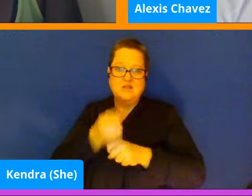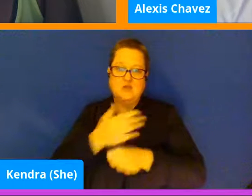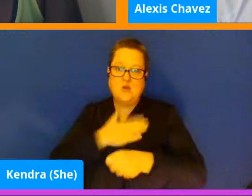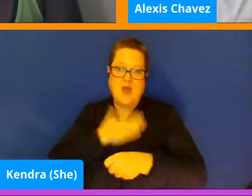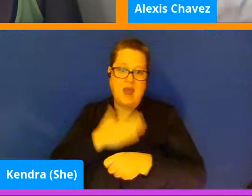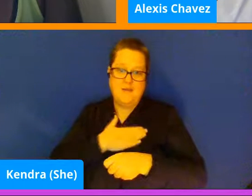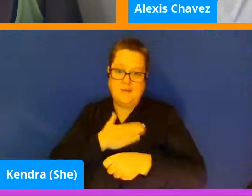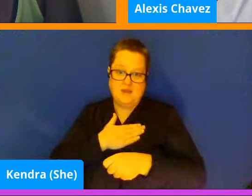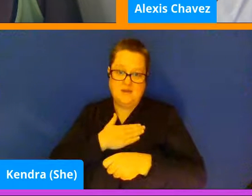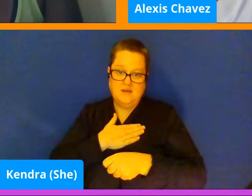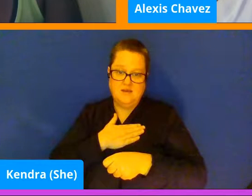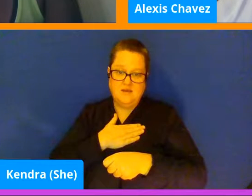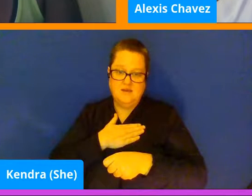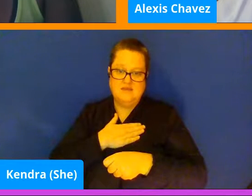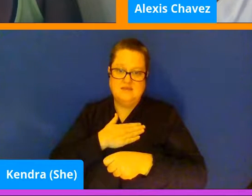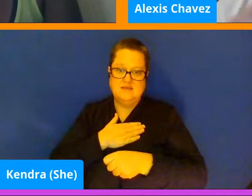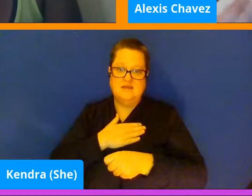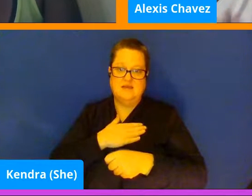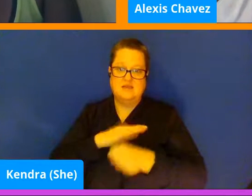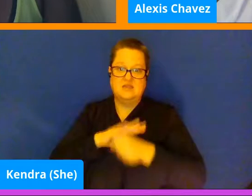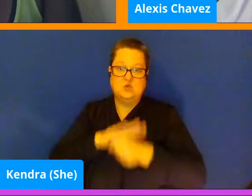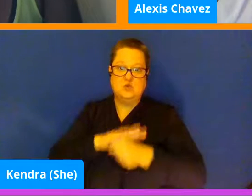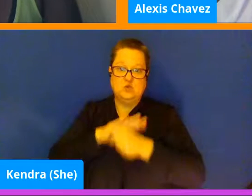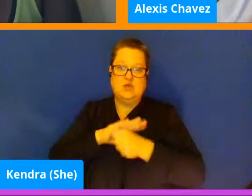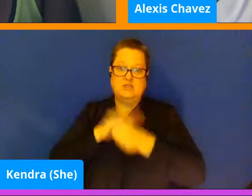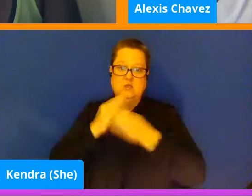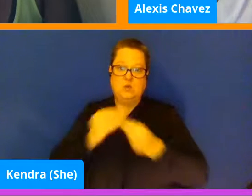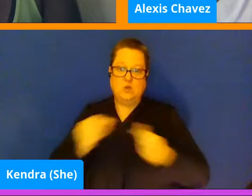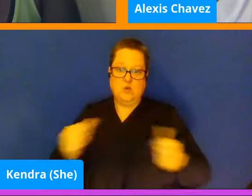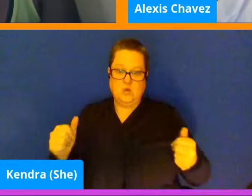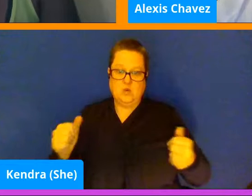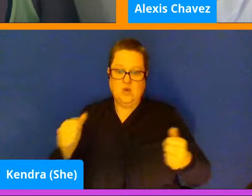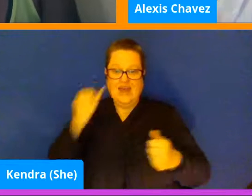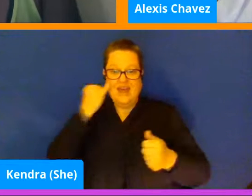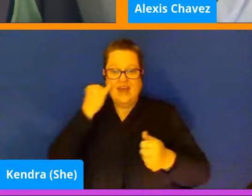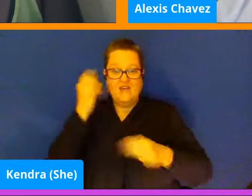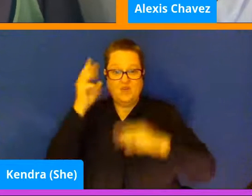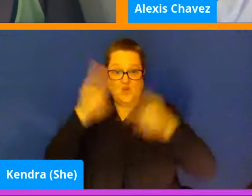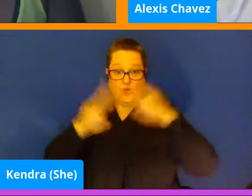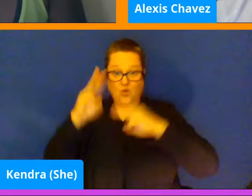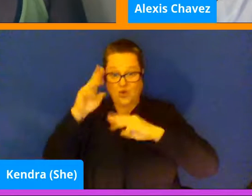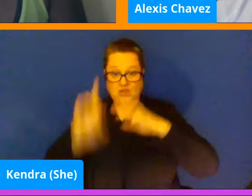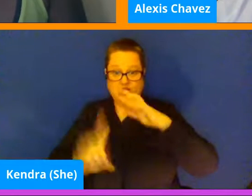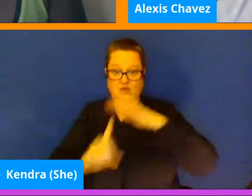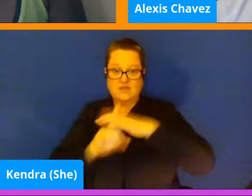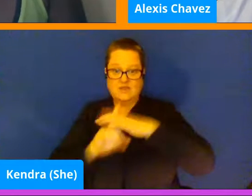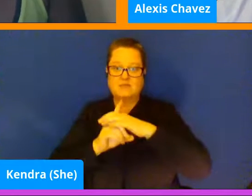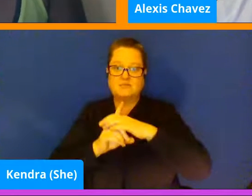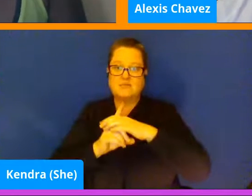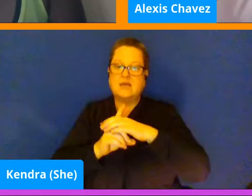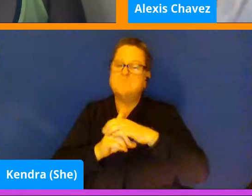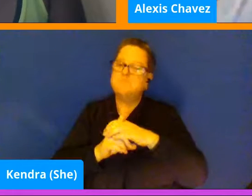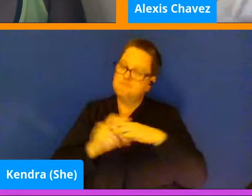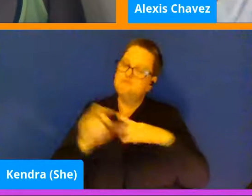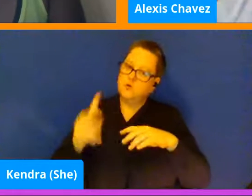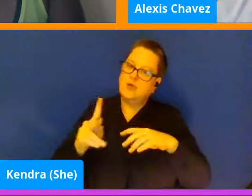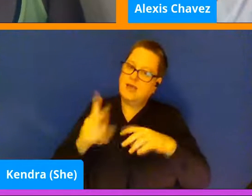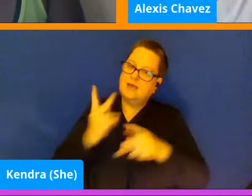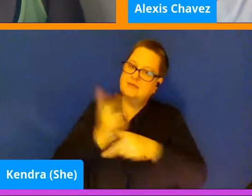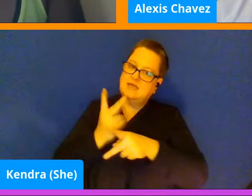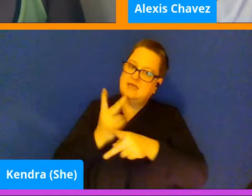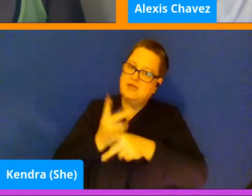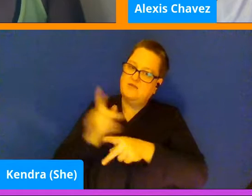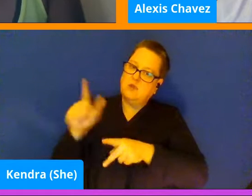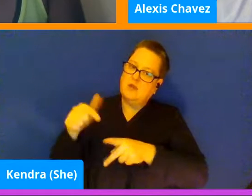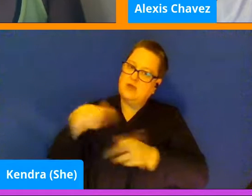you a bit, just allow yourself to do that. And if those worries come into your head, just say, I'll take care of that in night. I'm just not going to think